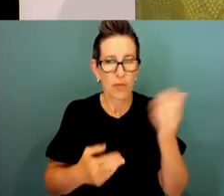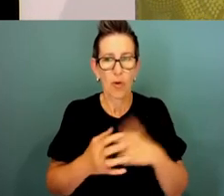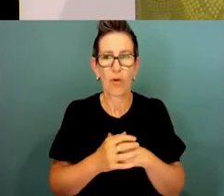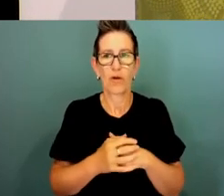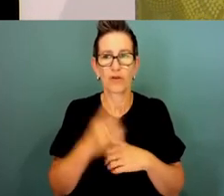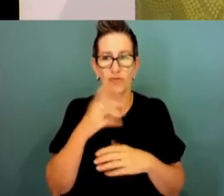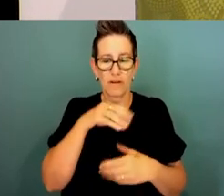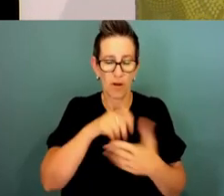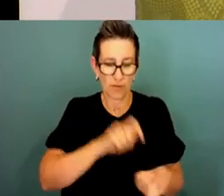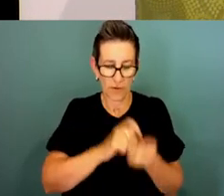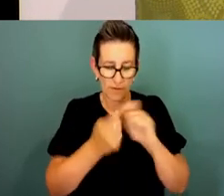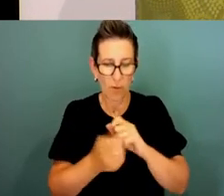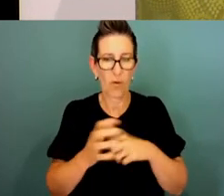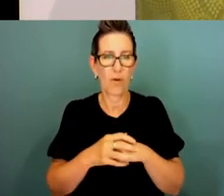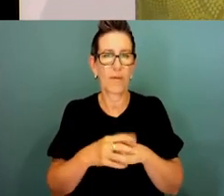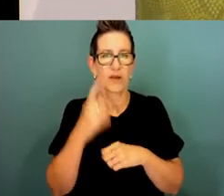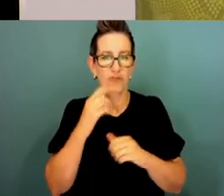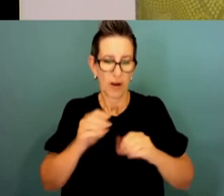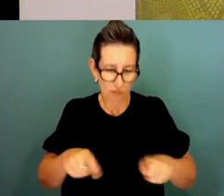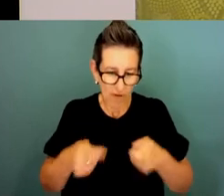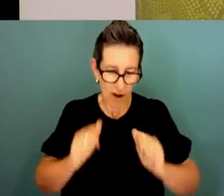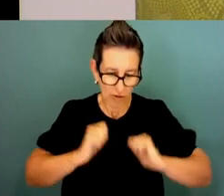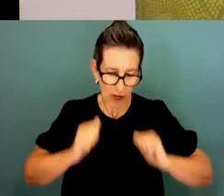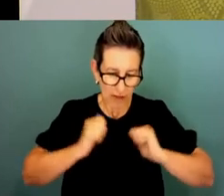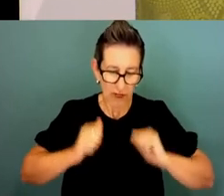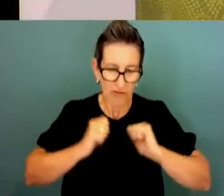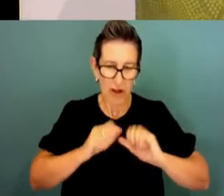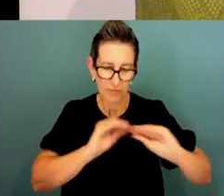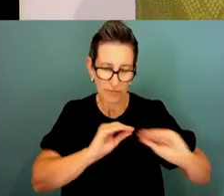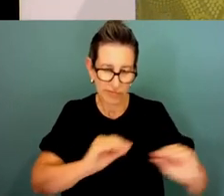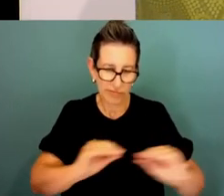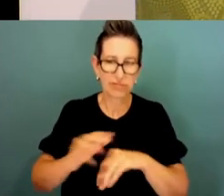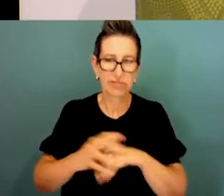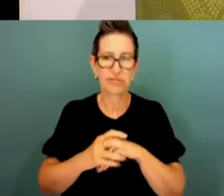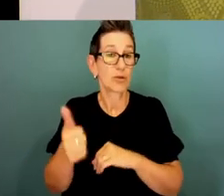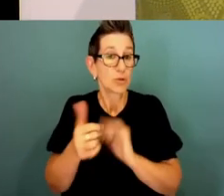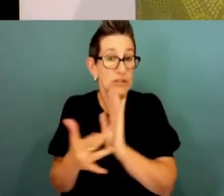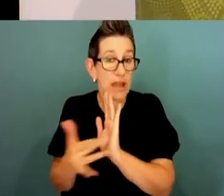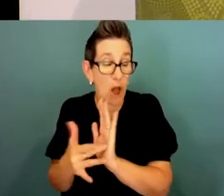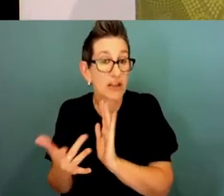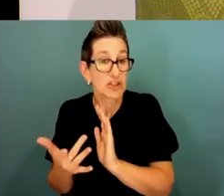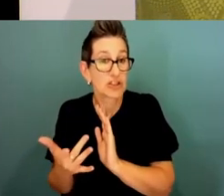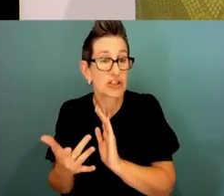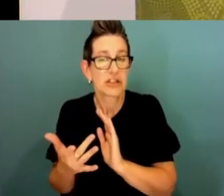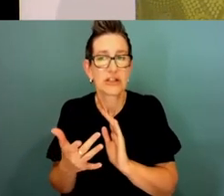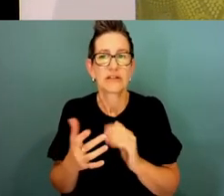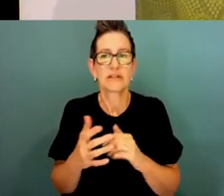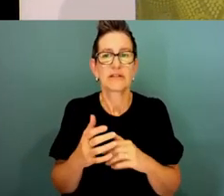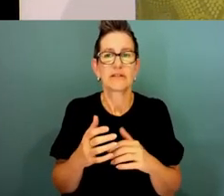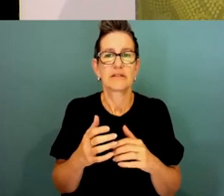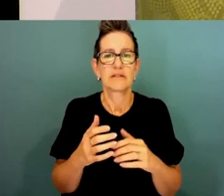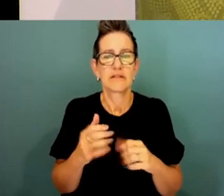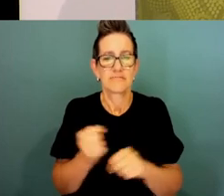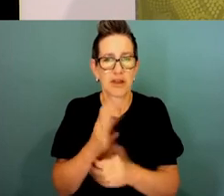and improving capability, by grabbing the opportunities that come with new technology and through all that, building an APS for the future.